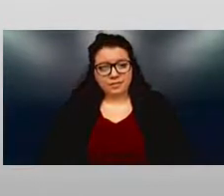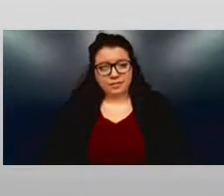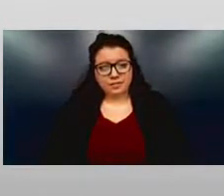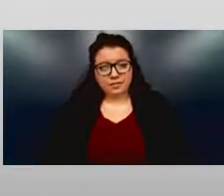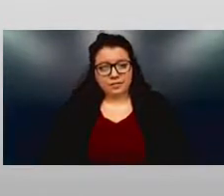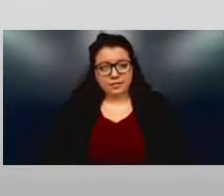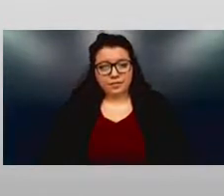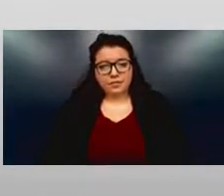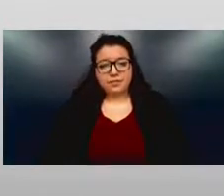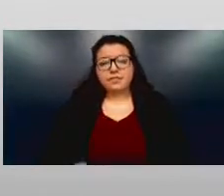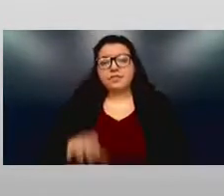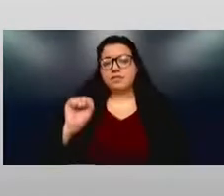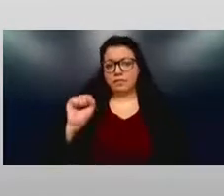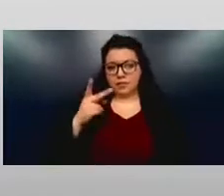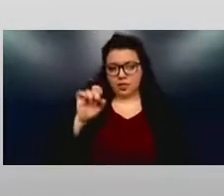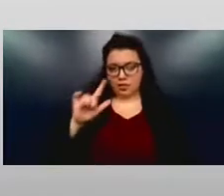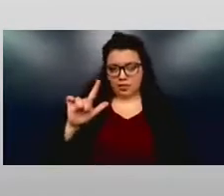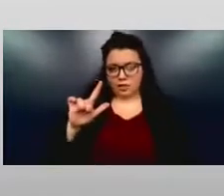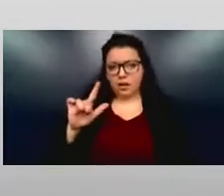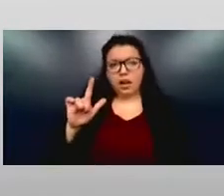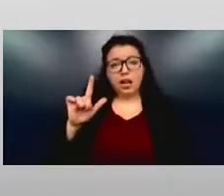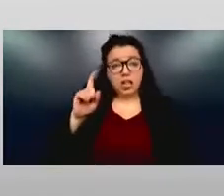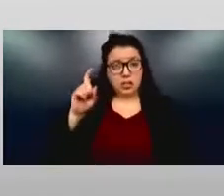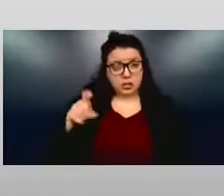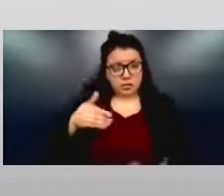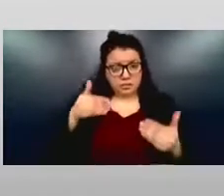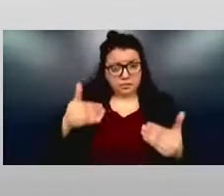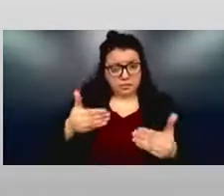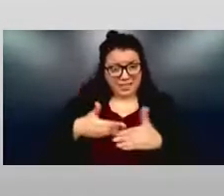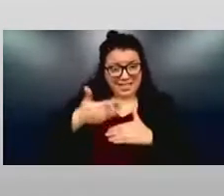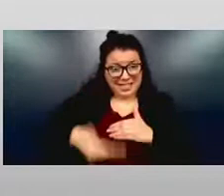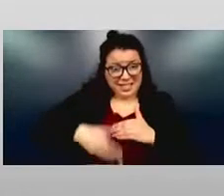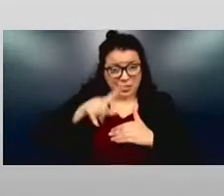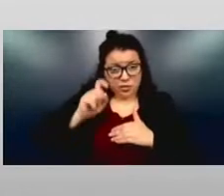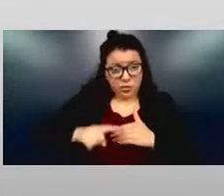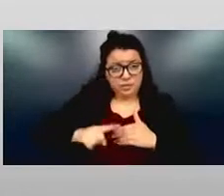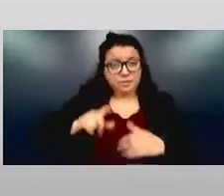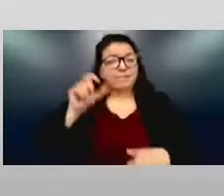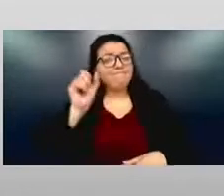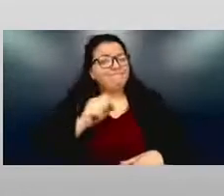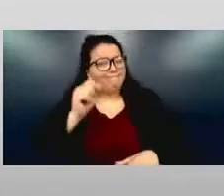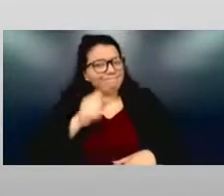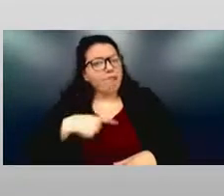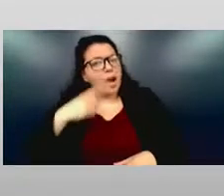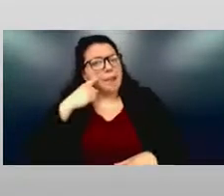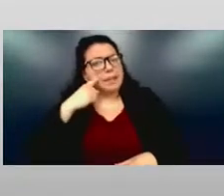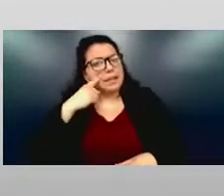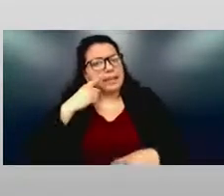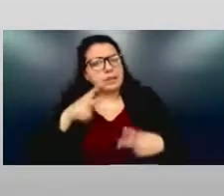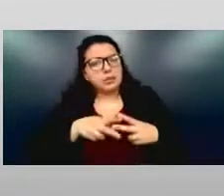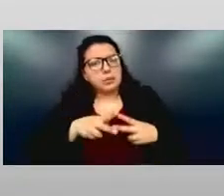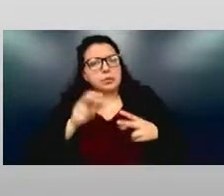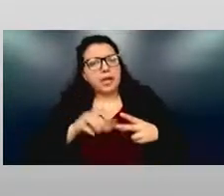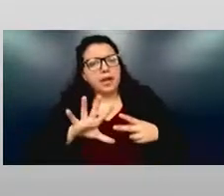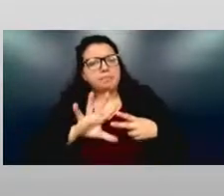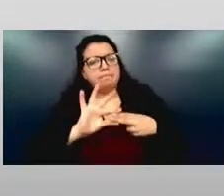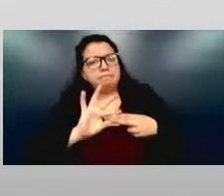So, I think we're, should we move on to the next question? I was thinking I could combine them, maybe.